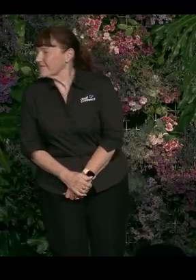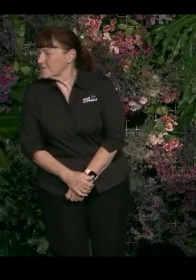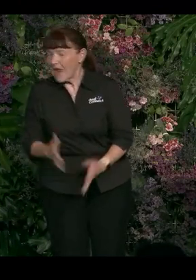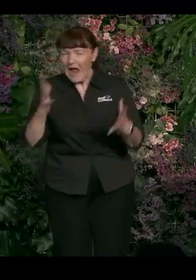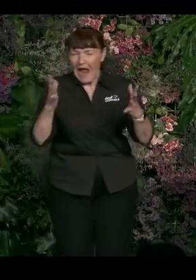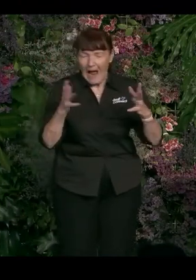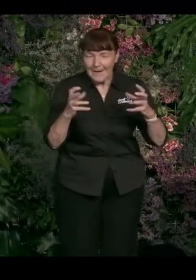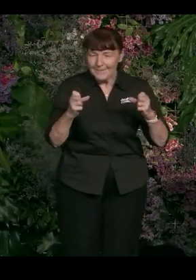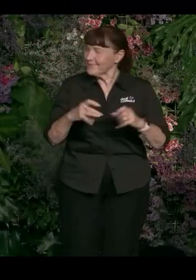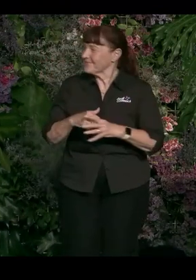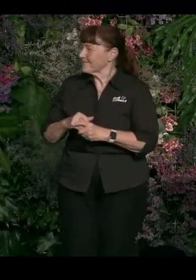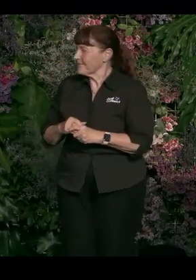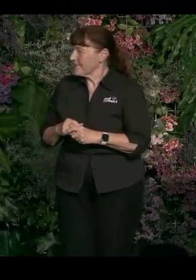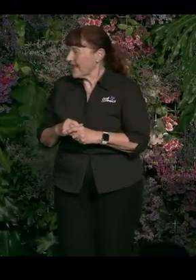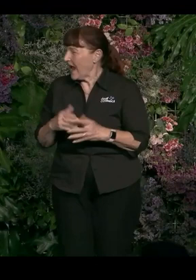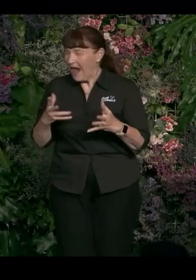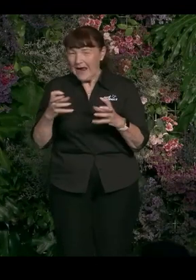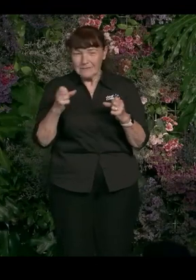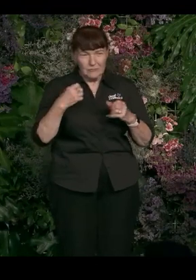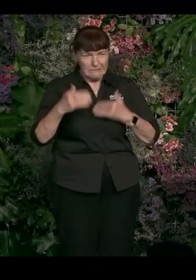Oh, my gosh. I still love it.